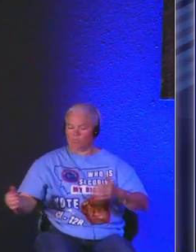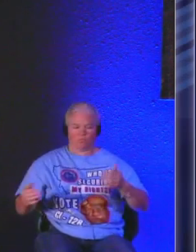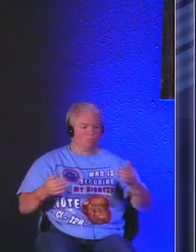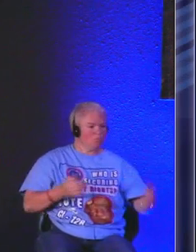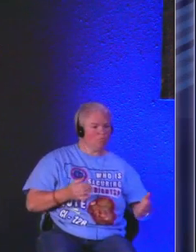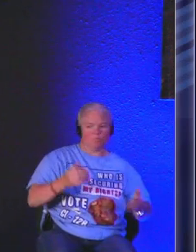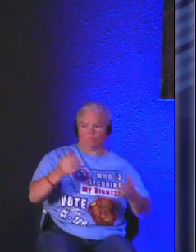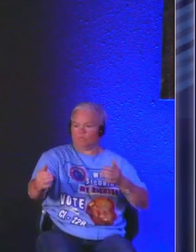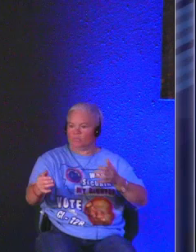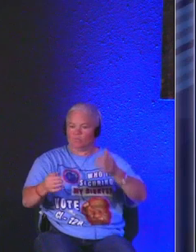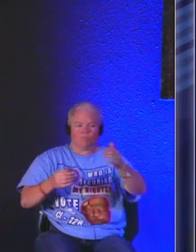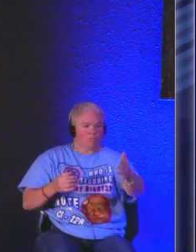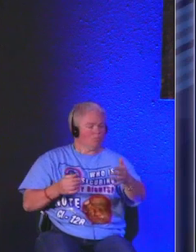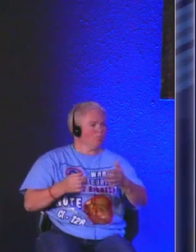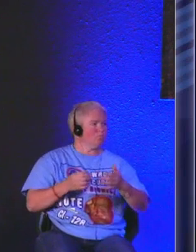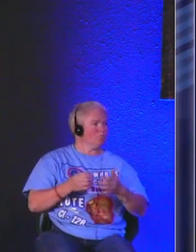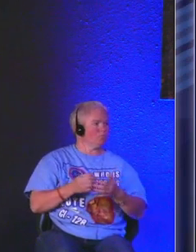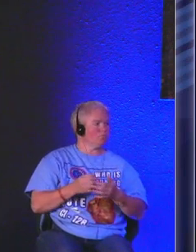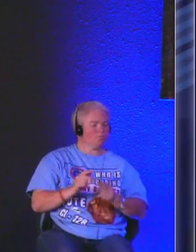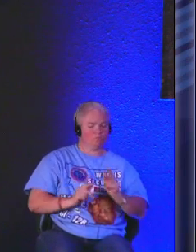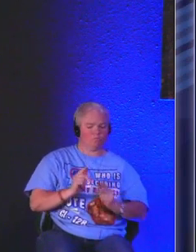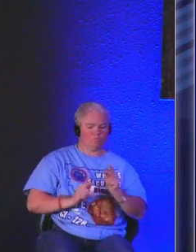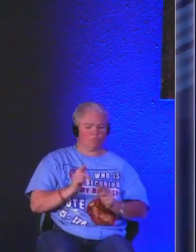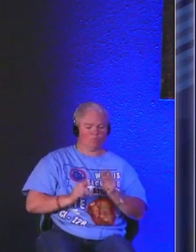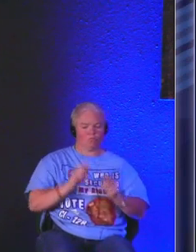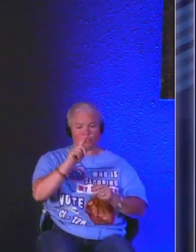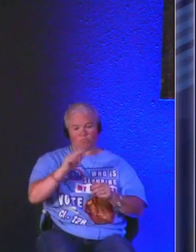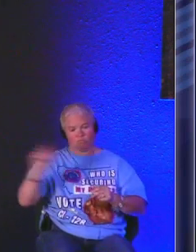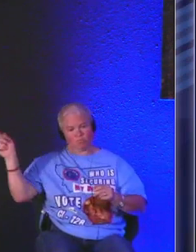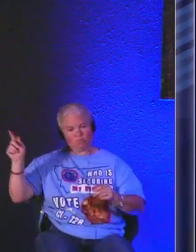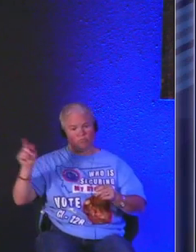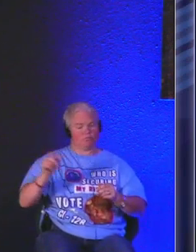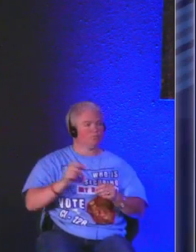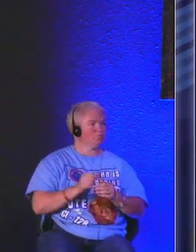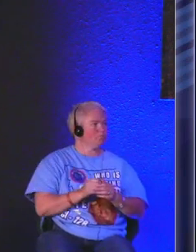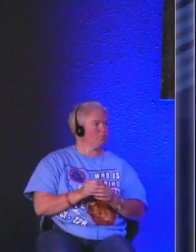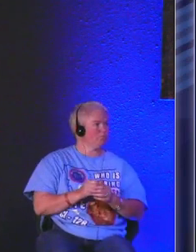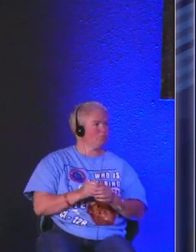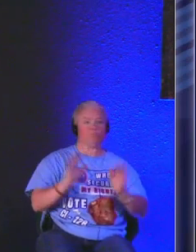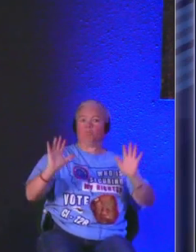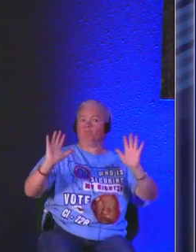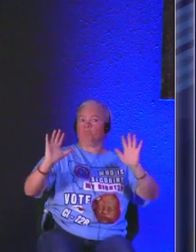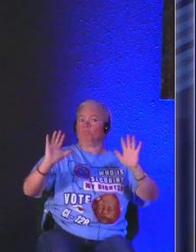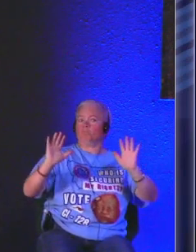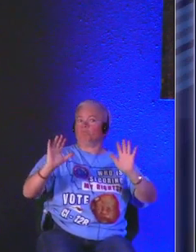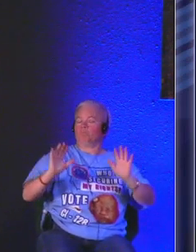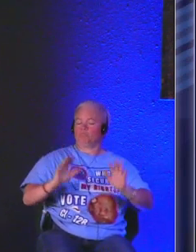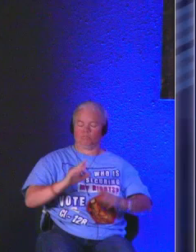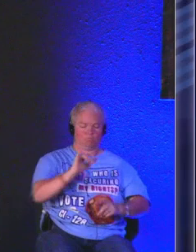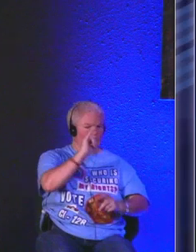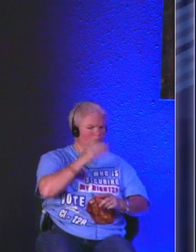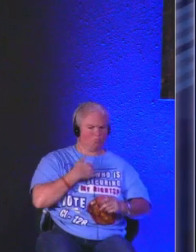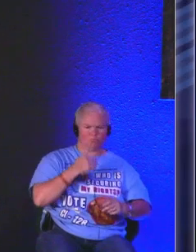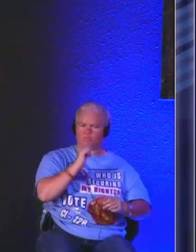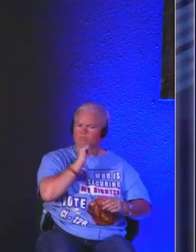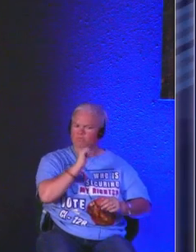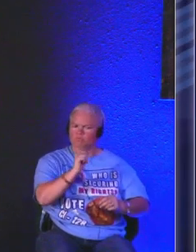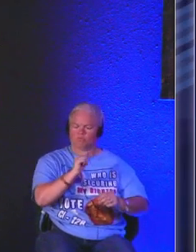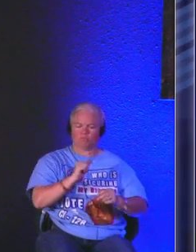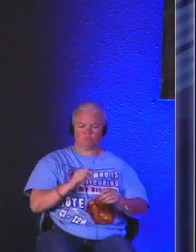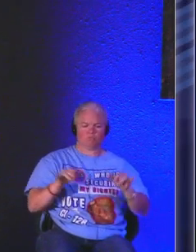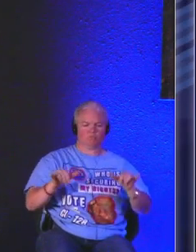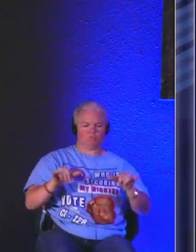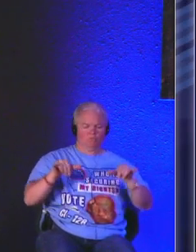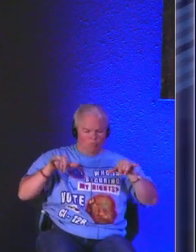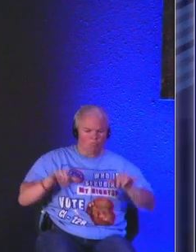a fervent pace and people will check out that man if I'm not directly involved man if I can